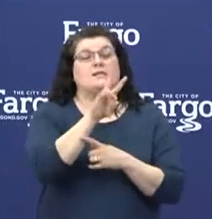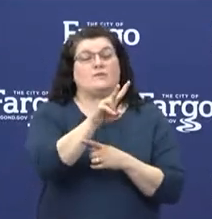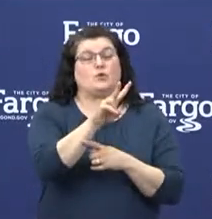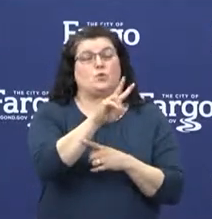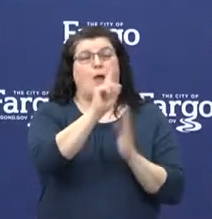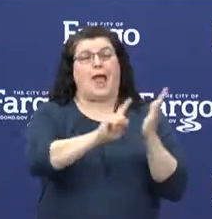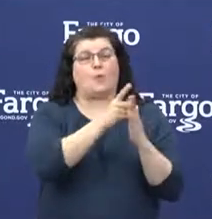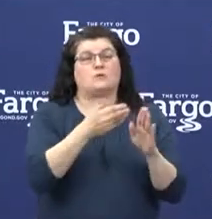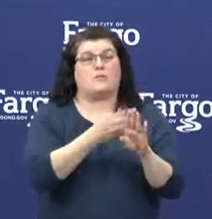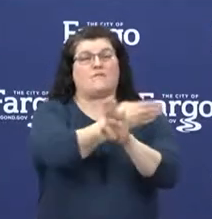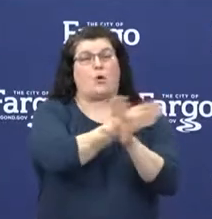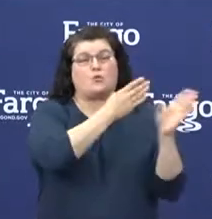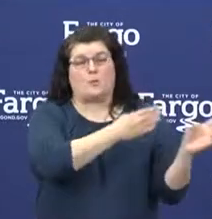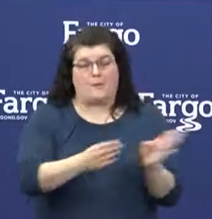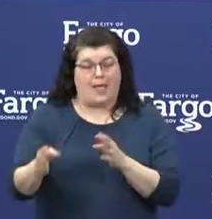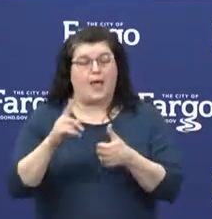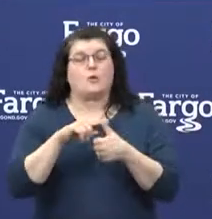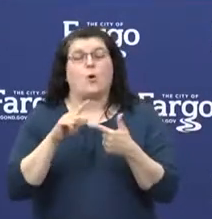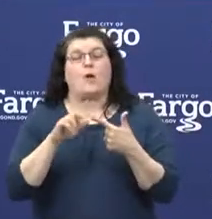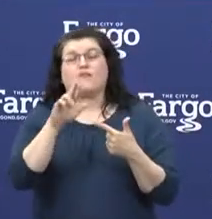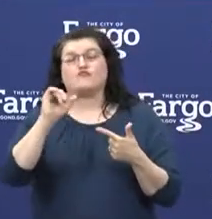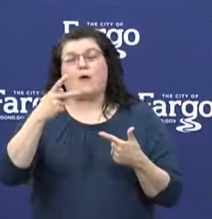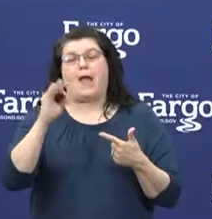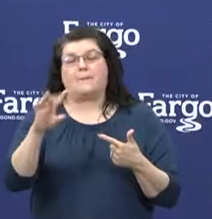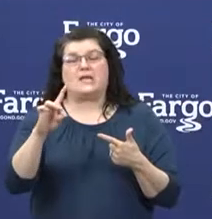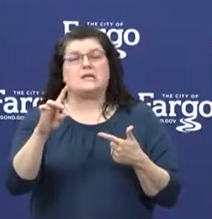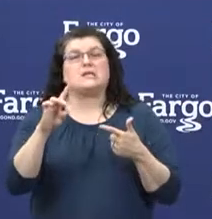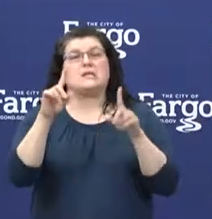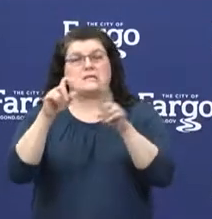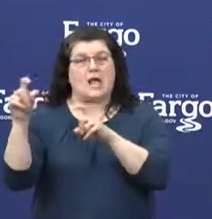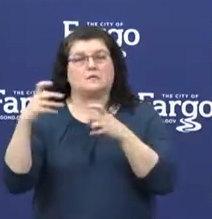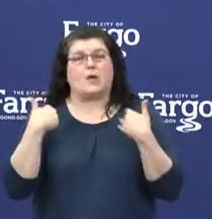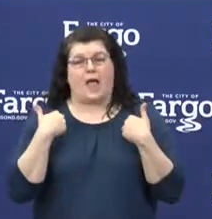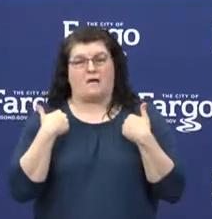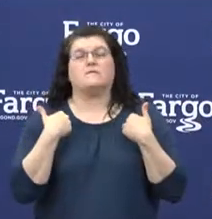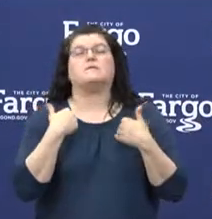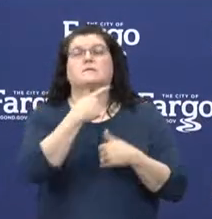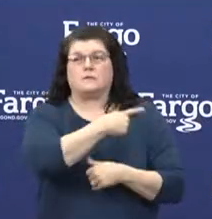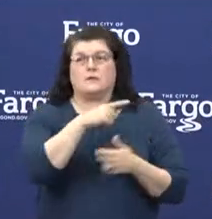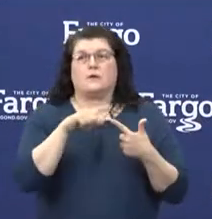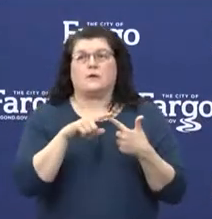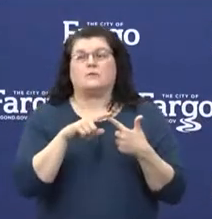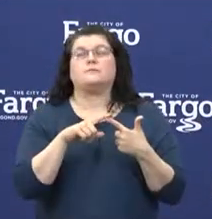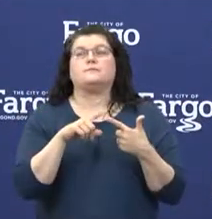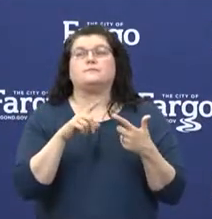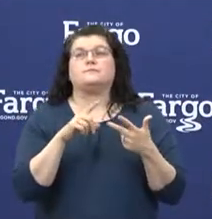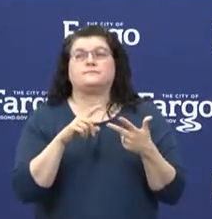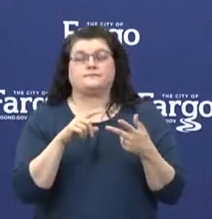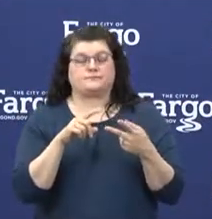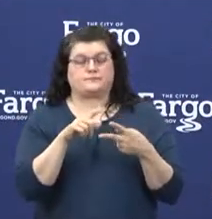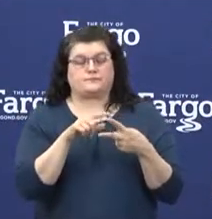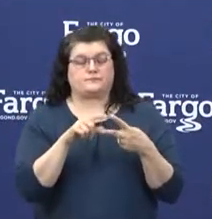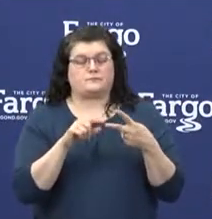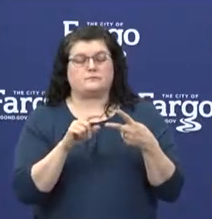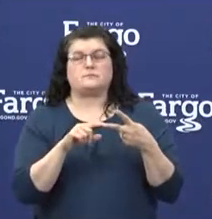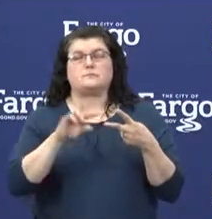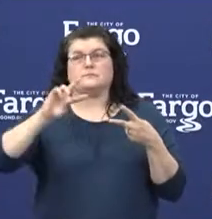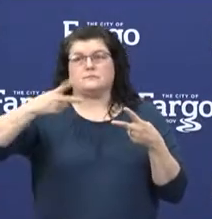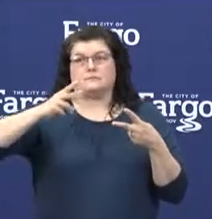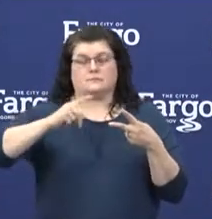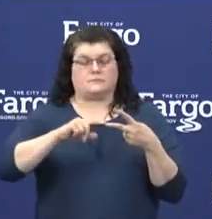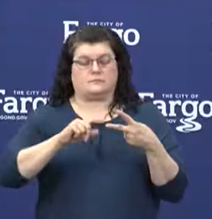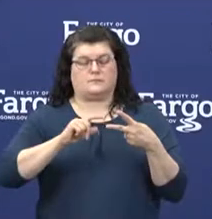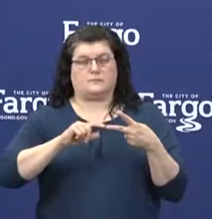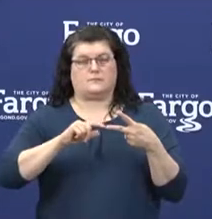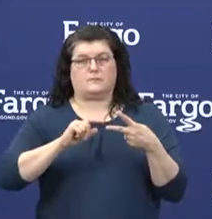for, or rapid in-house testing for those that are more urgent or emergent. Second, we're changing our facilities